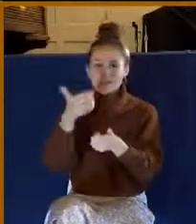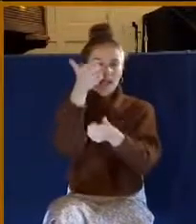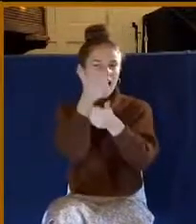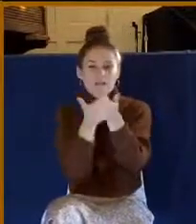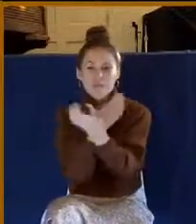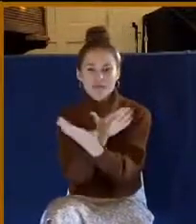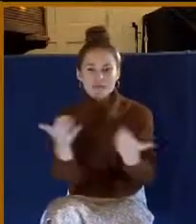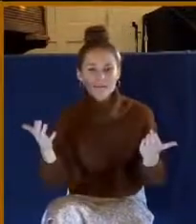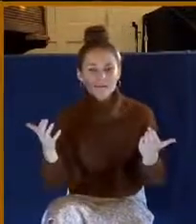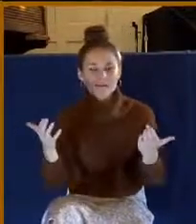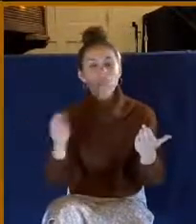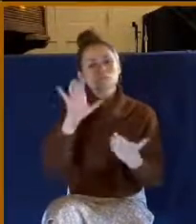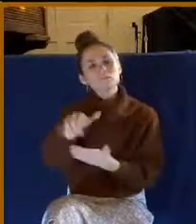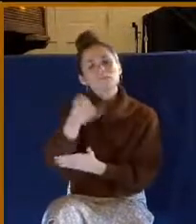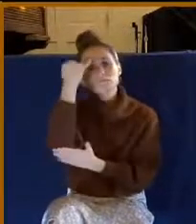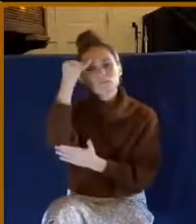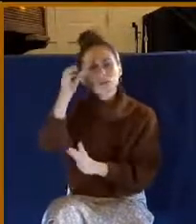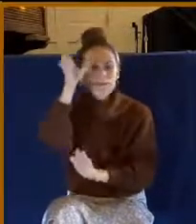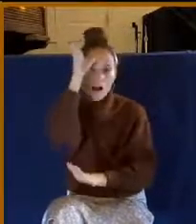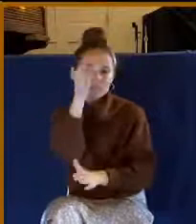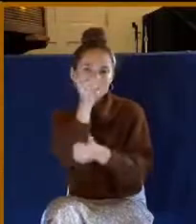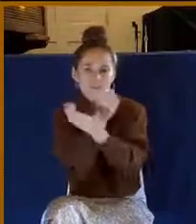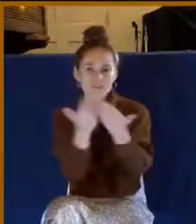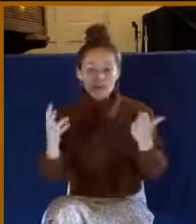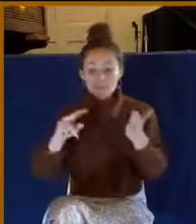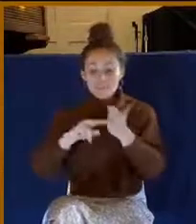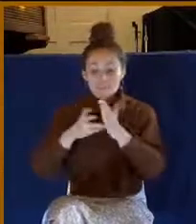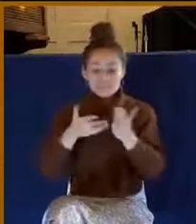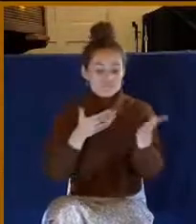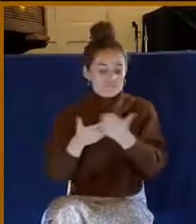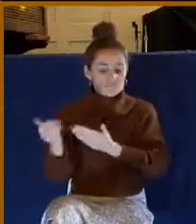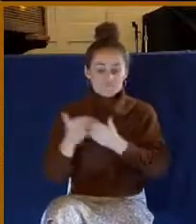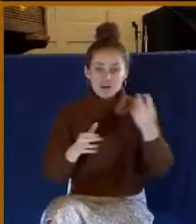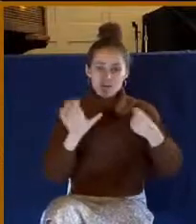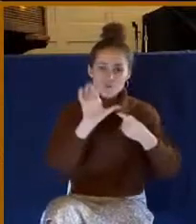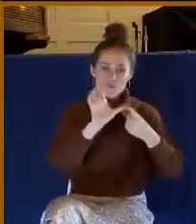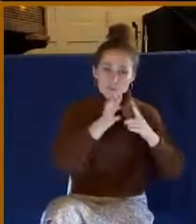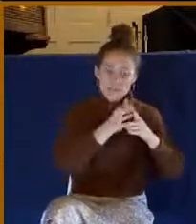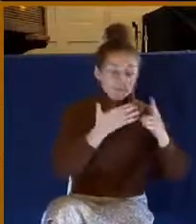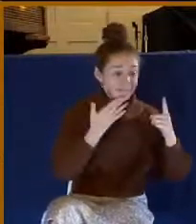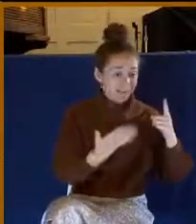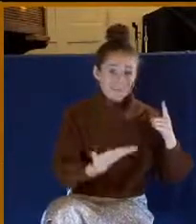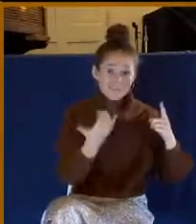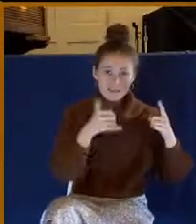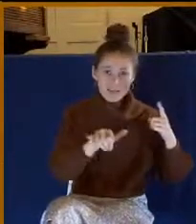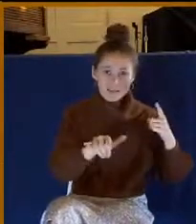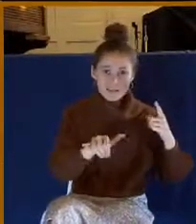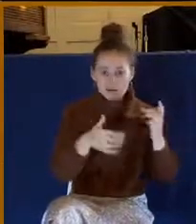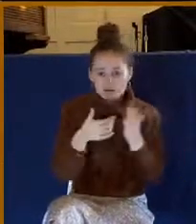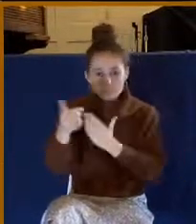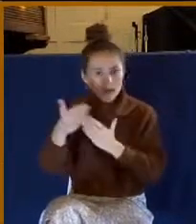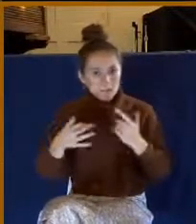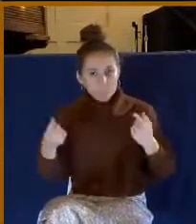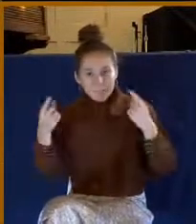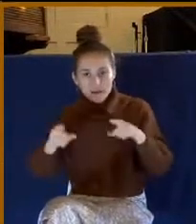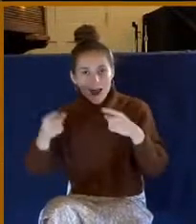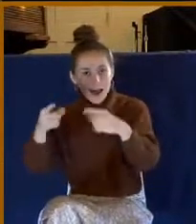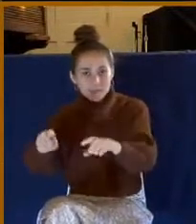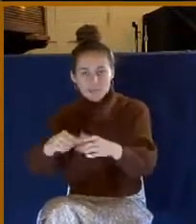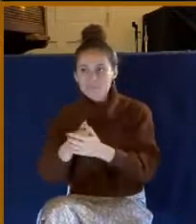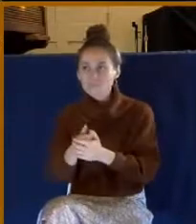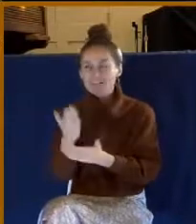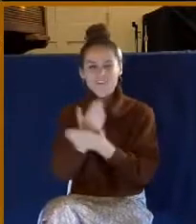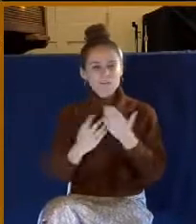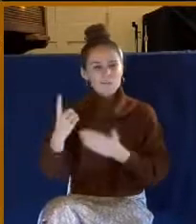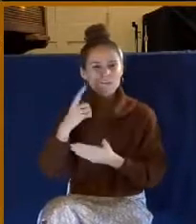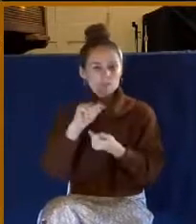The idea of everything means in all circumstances, despite what might happen, someone translates it like